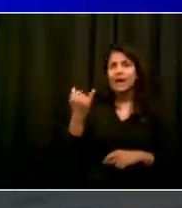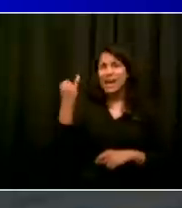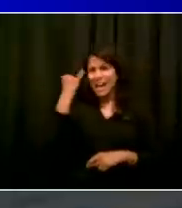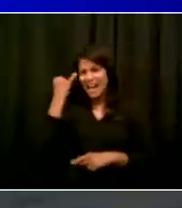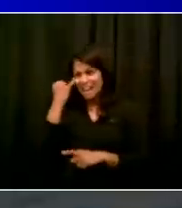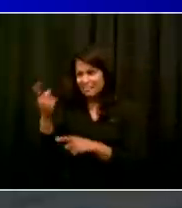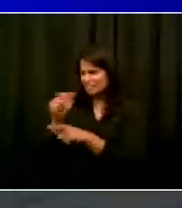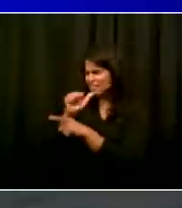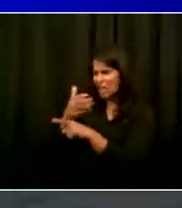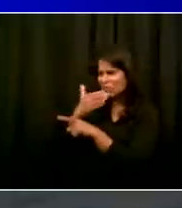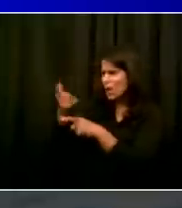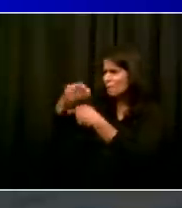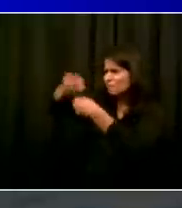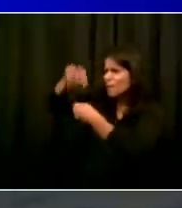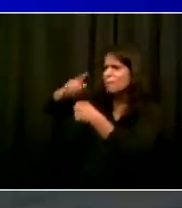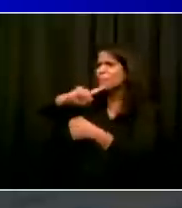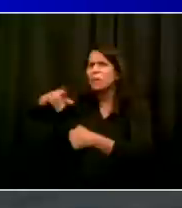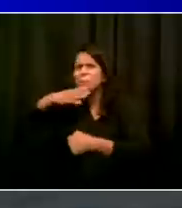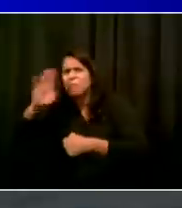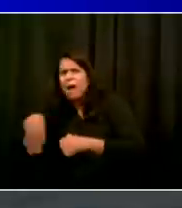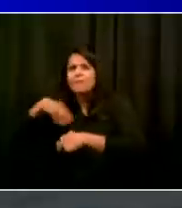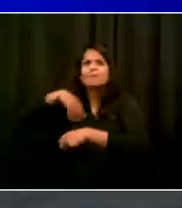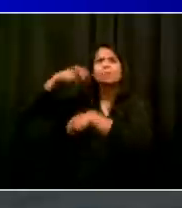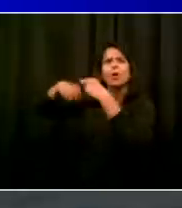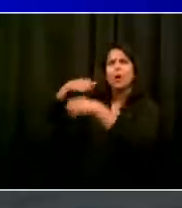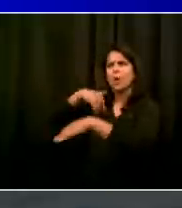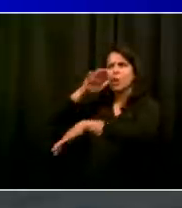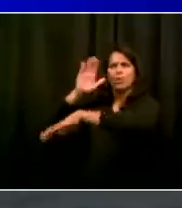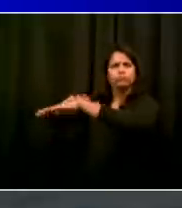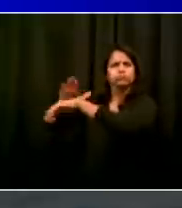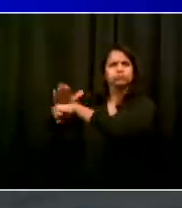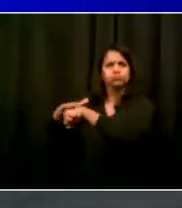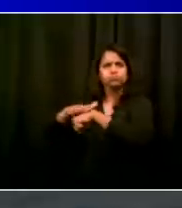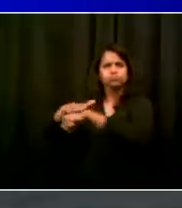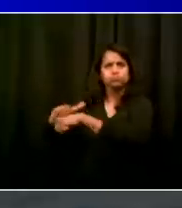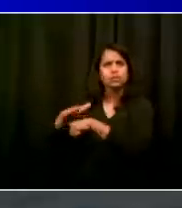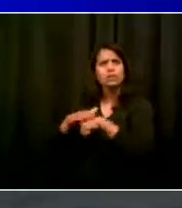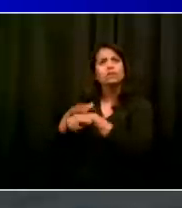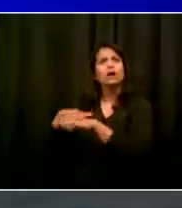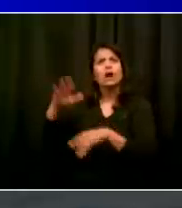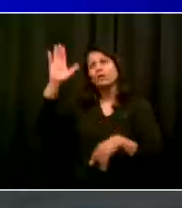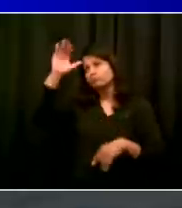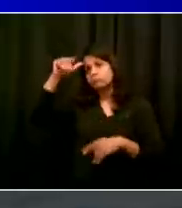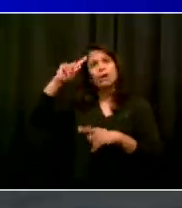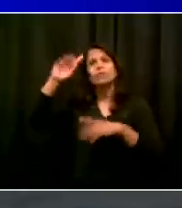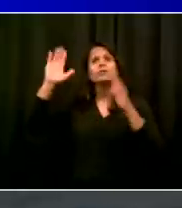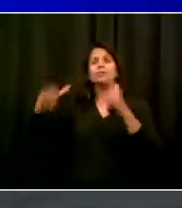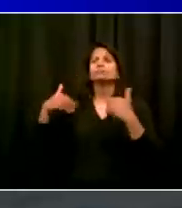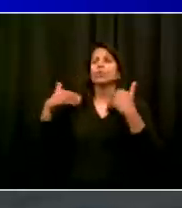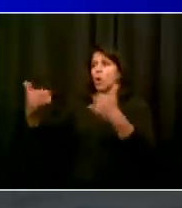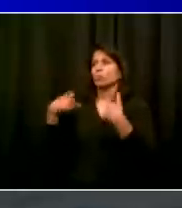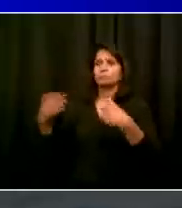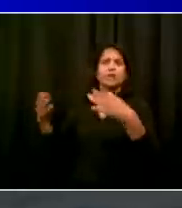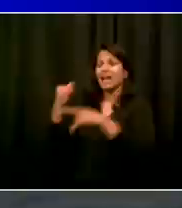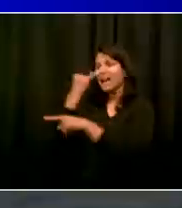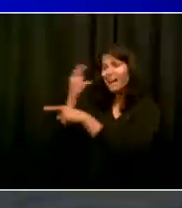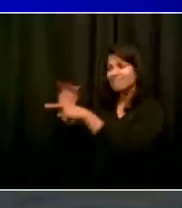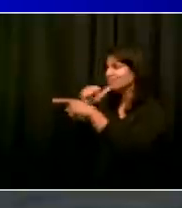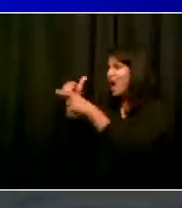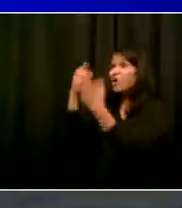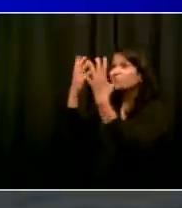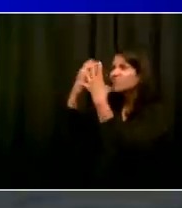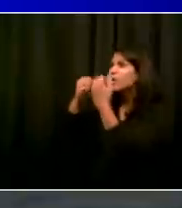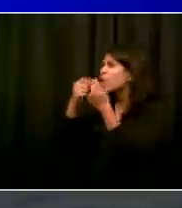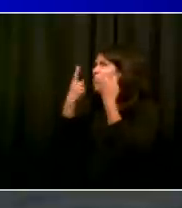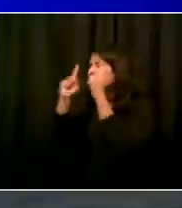not been a problem before, there will be a warning, if there has been a problem before, a business can be fined or shut down on the spot, so that